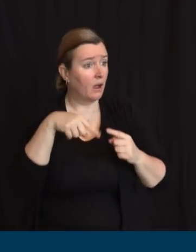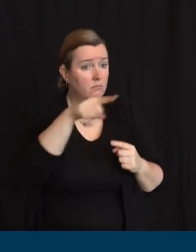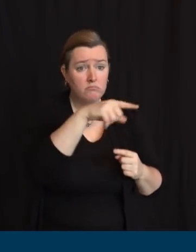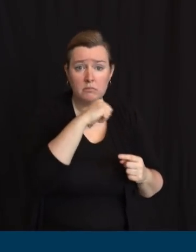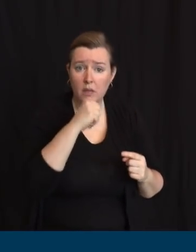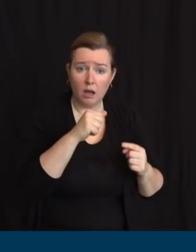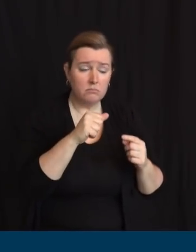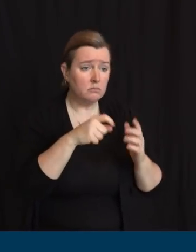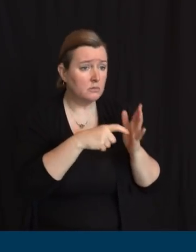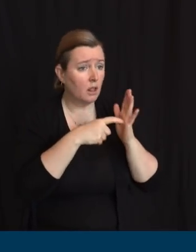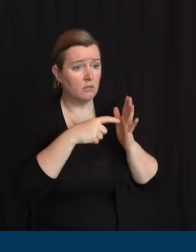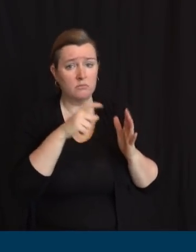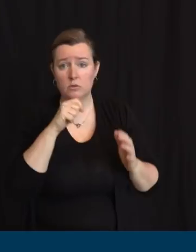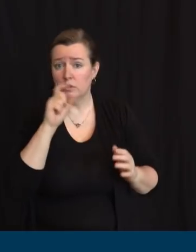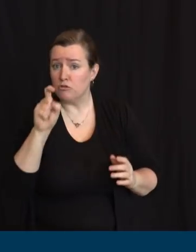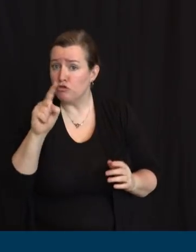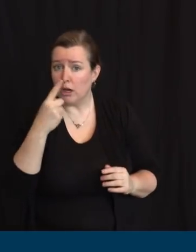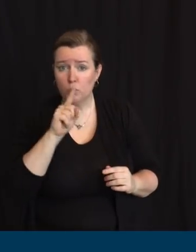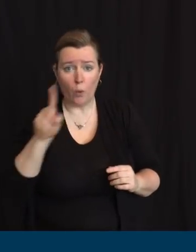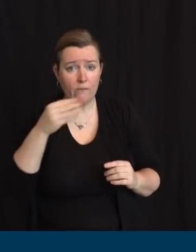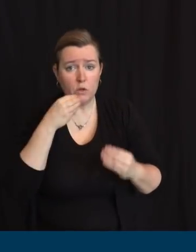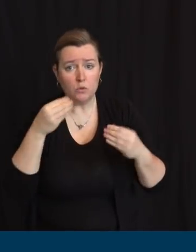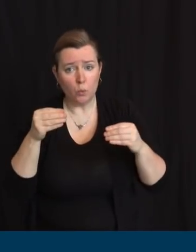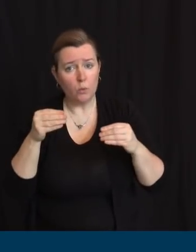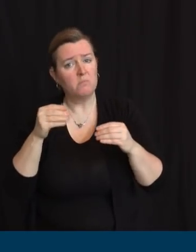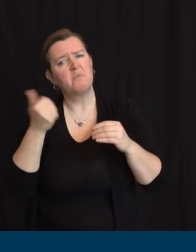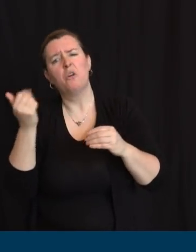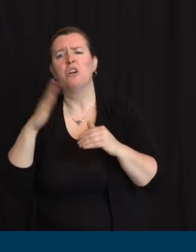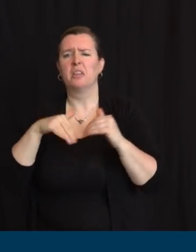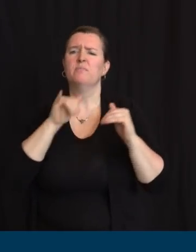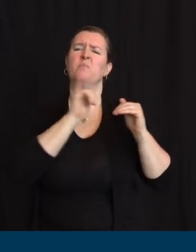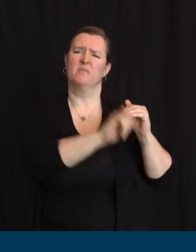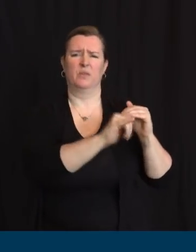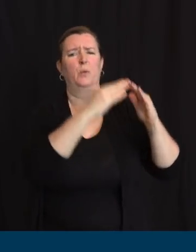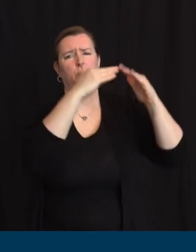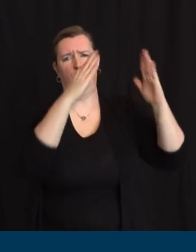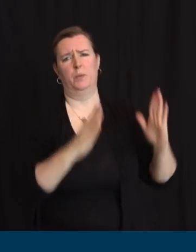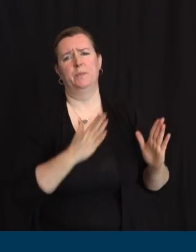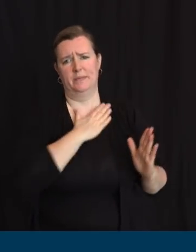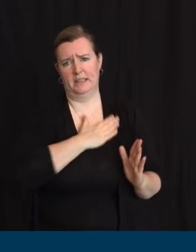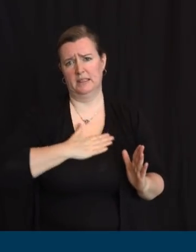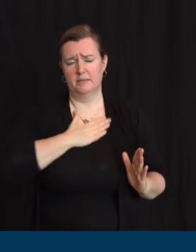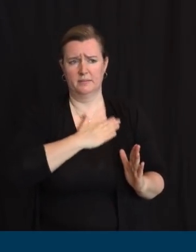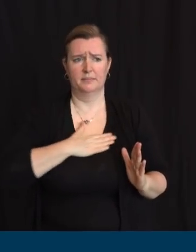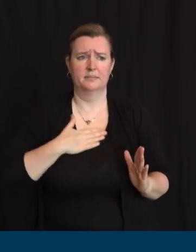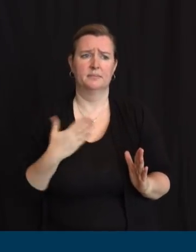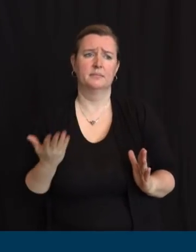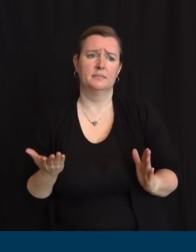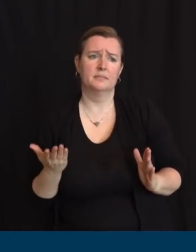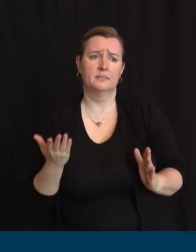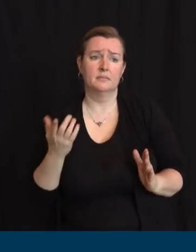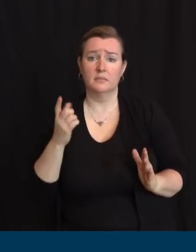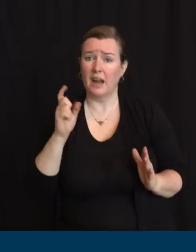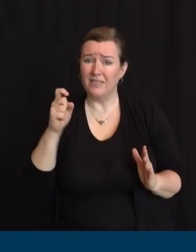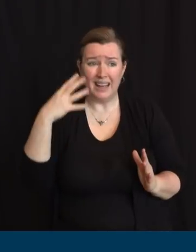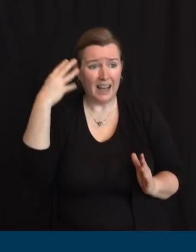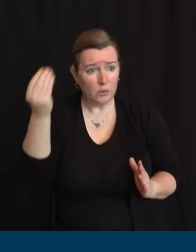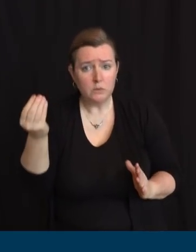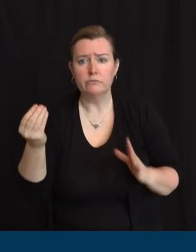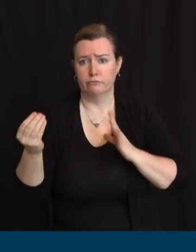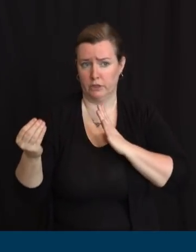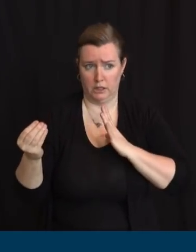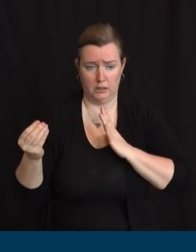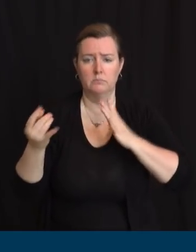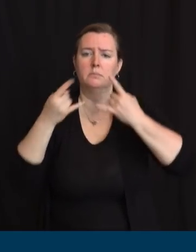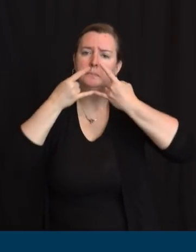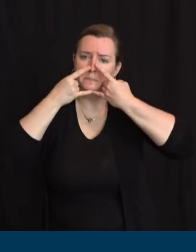coverings and keep at least six feet apart from one another. We can't take the changes on this map for granted. This